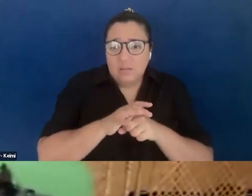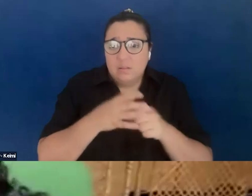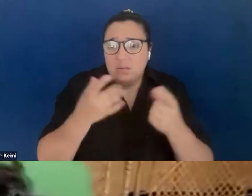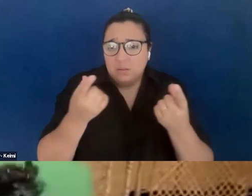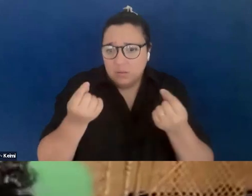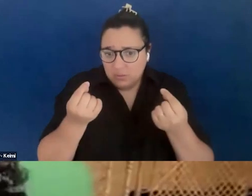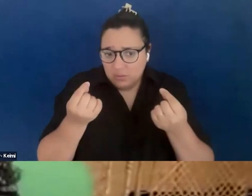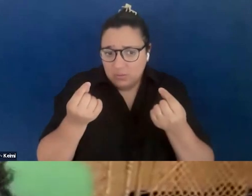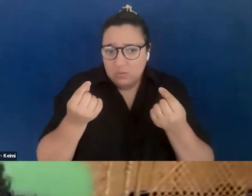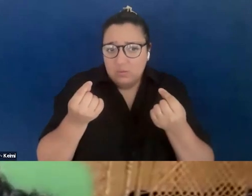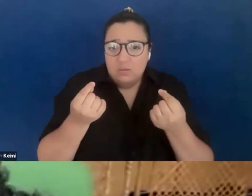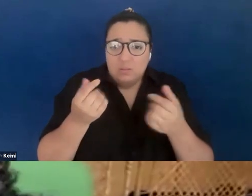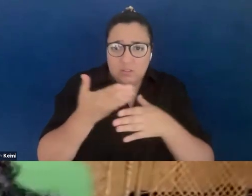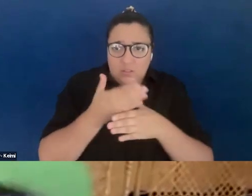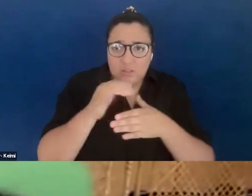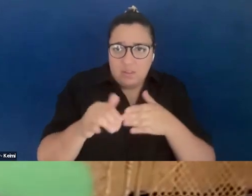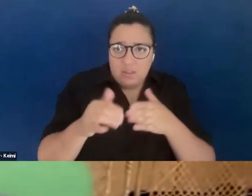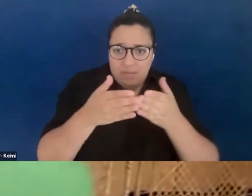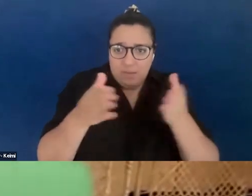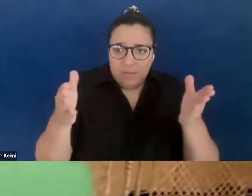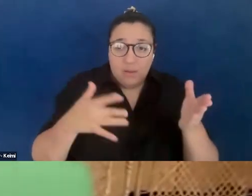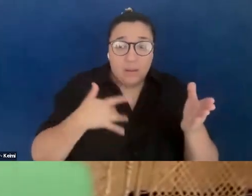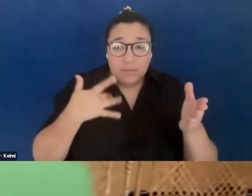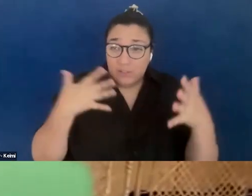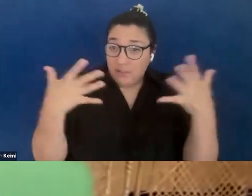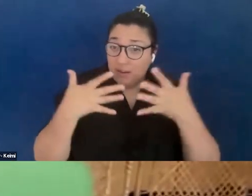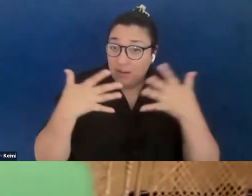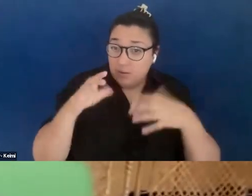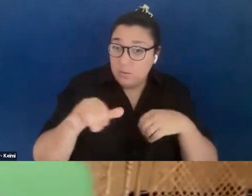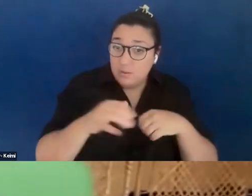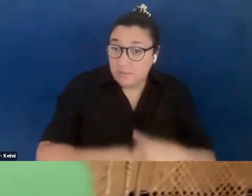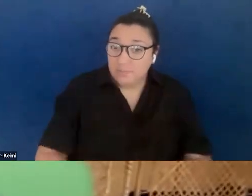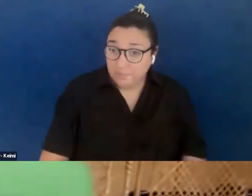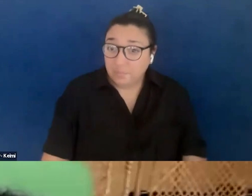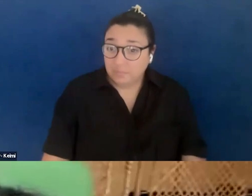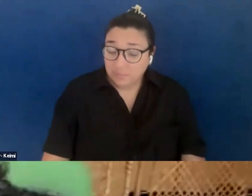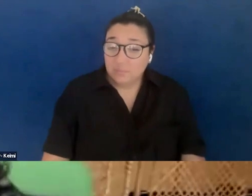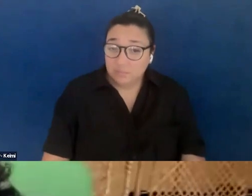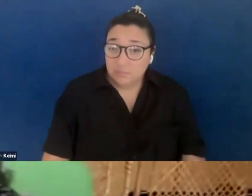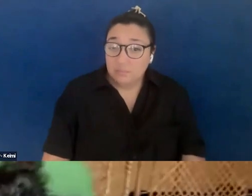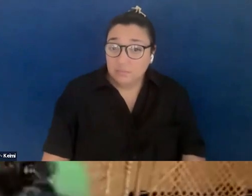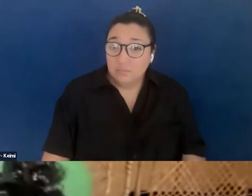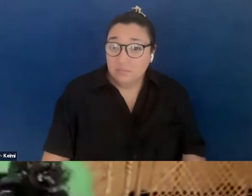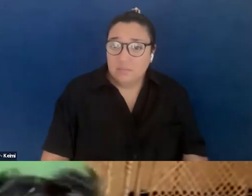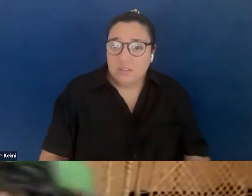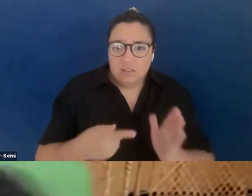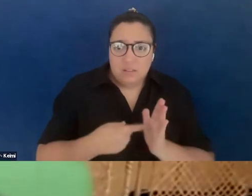feel and to be able to share that in public when it feels so scary to do so, so many times, right, I feel like you're walking on eggshells half the time, and then the other